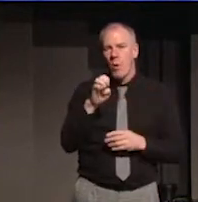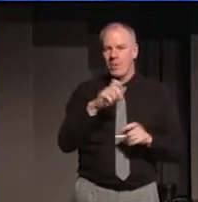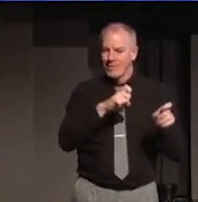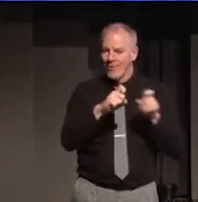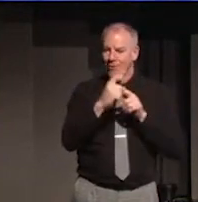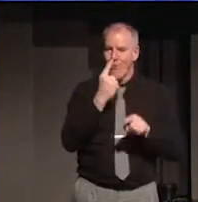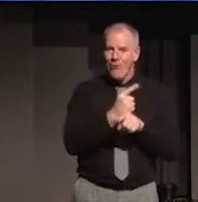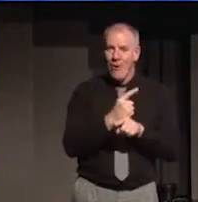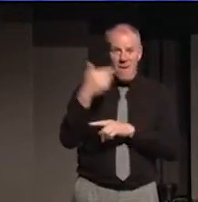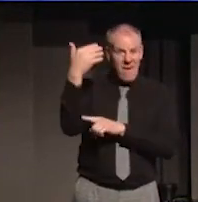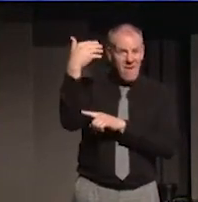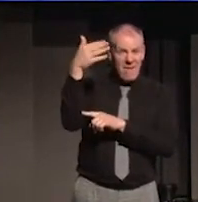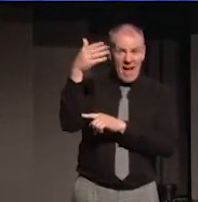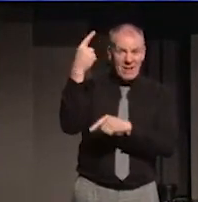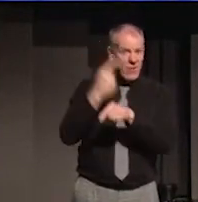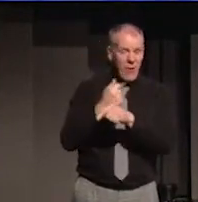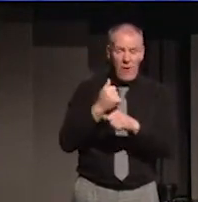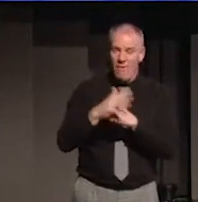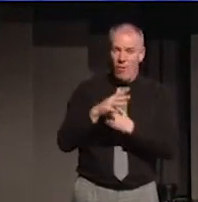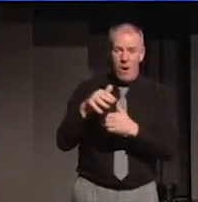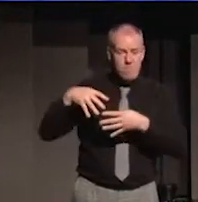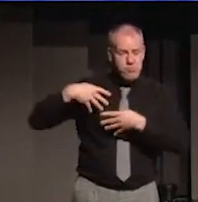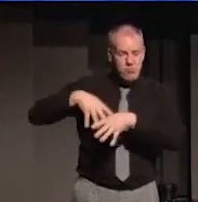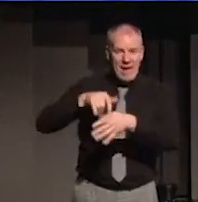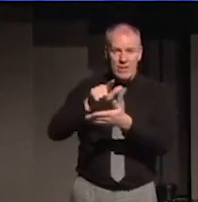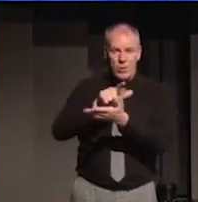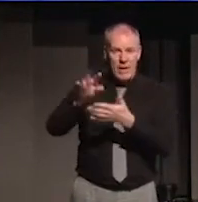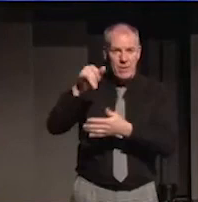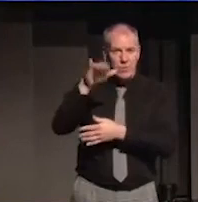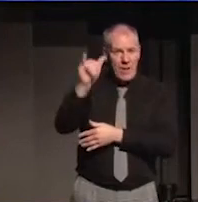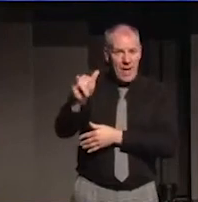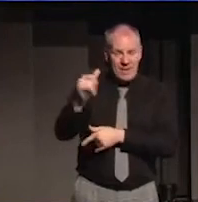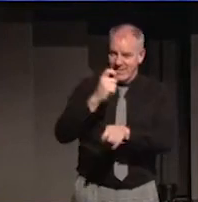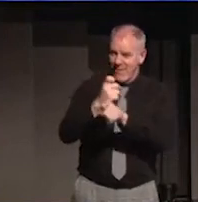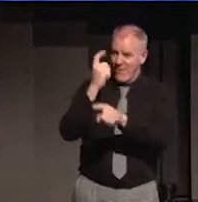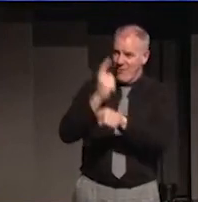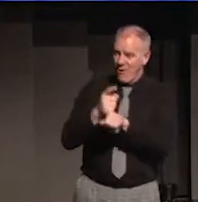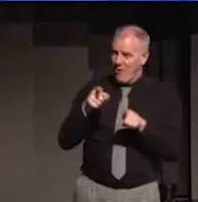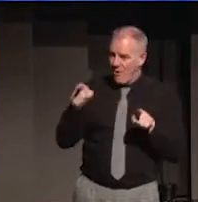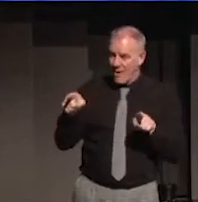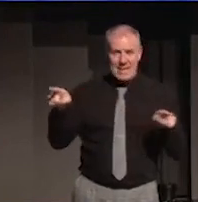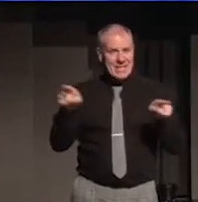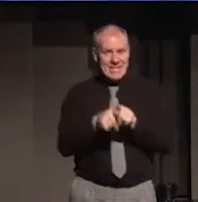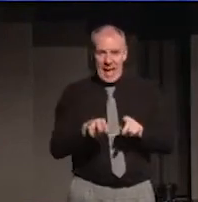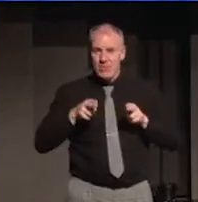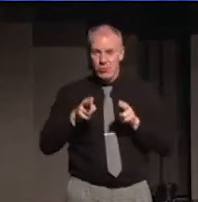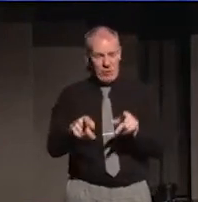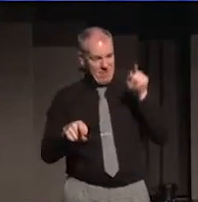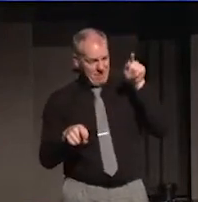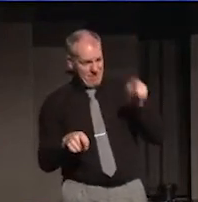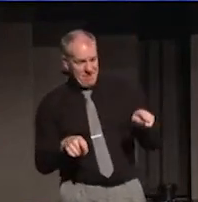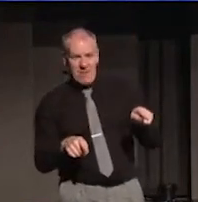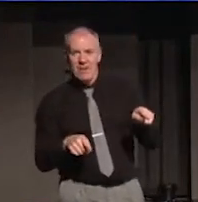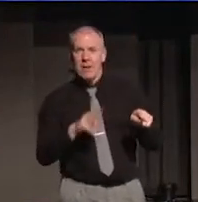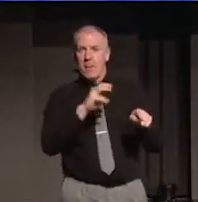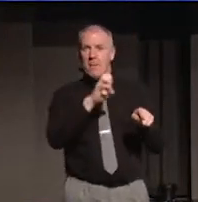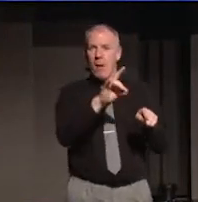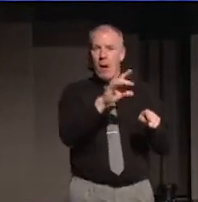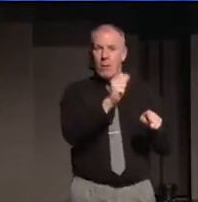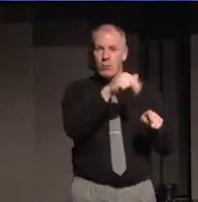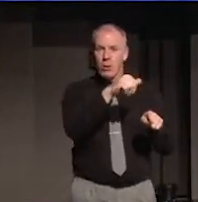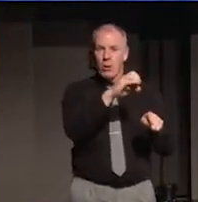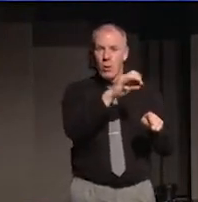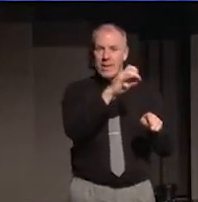lampposts in the main street for the 12th of July parade. And on the same main street, in Park Shauna Keelta,